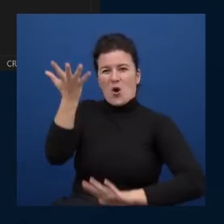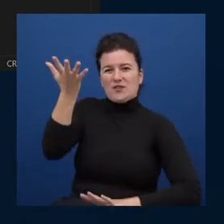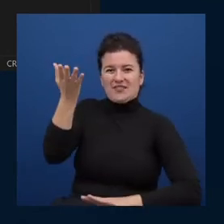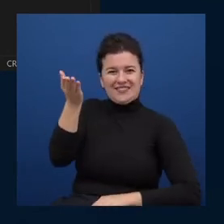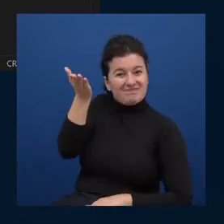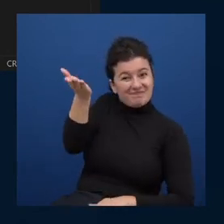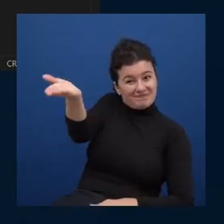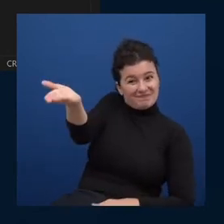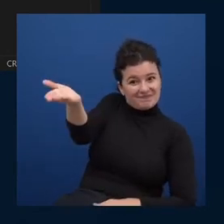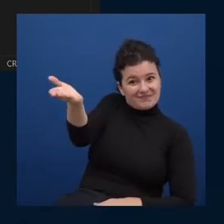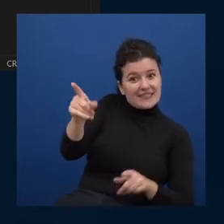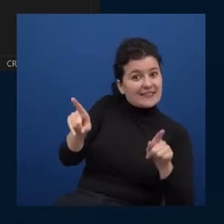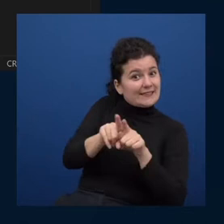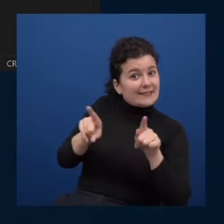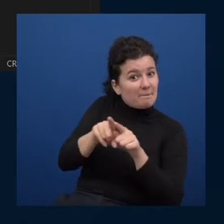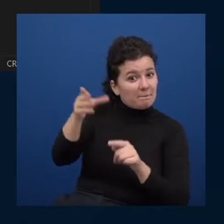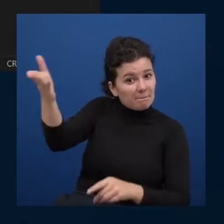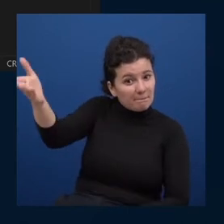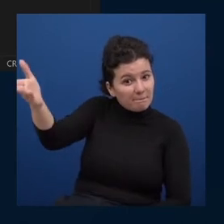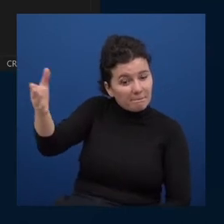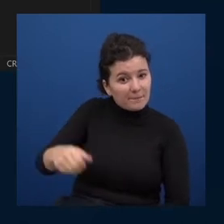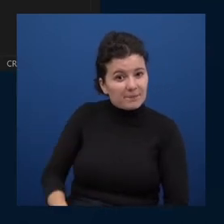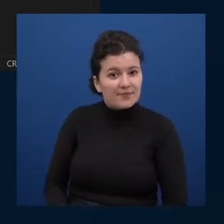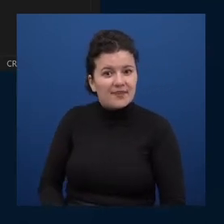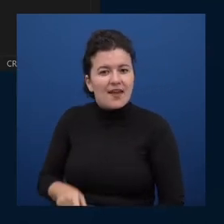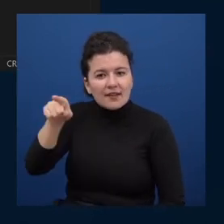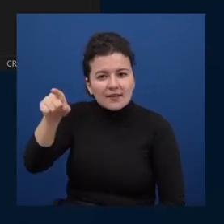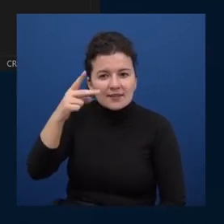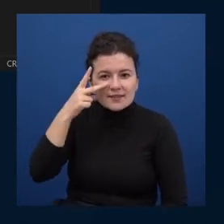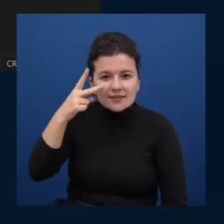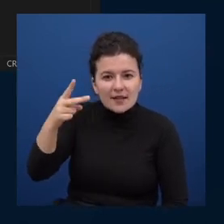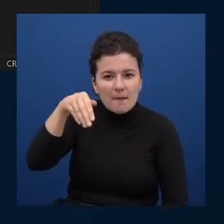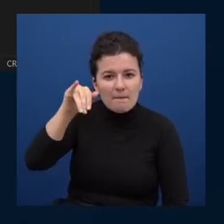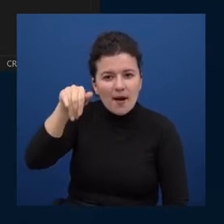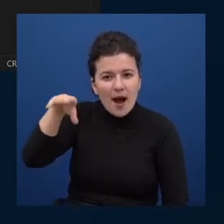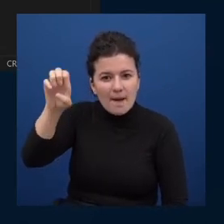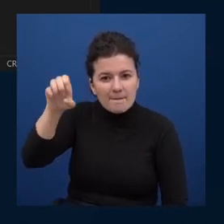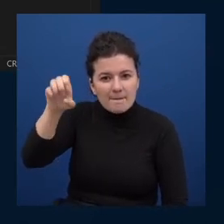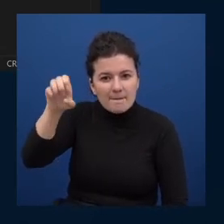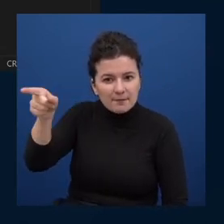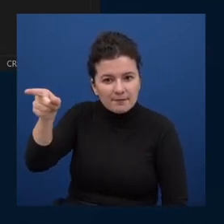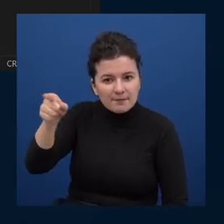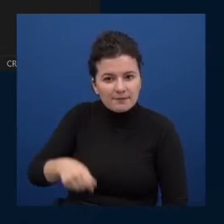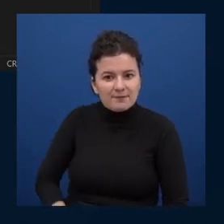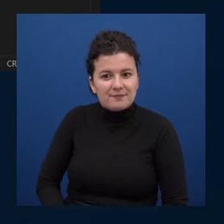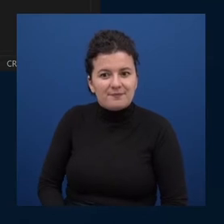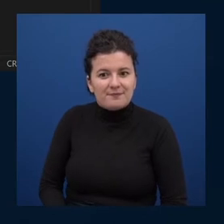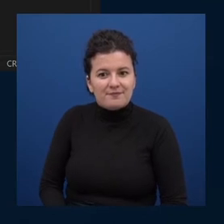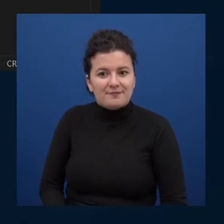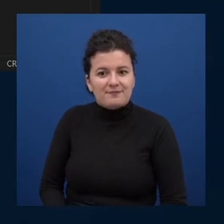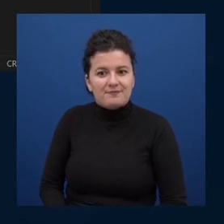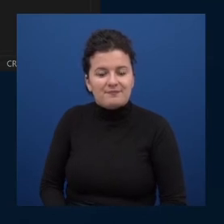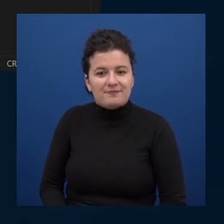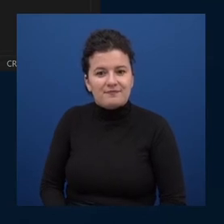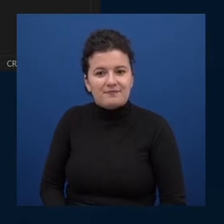idea there's a thing called mime a multi-part internet media exchange i think that's what it is